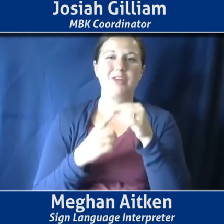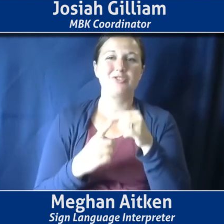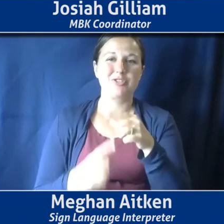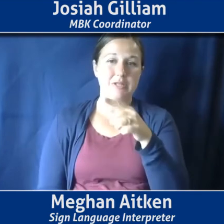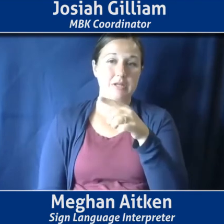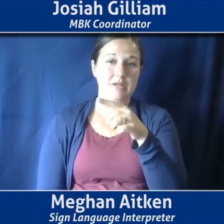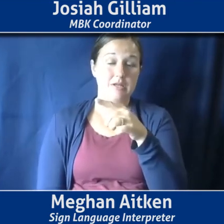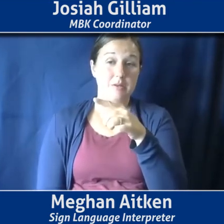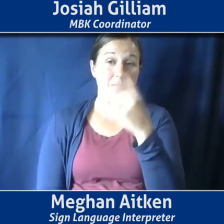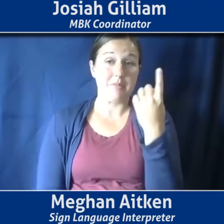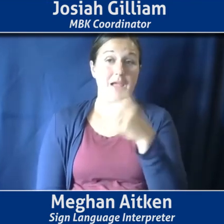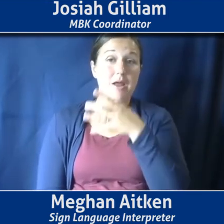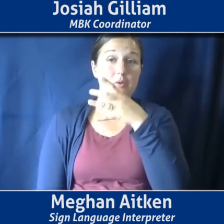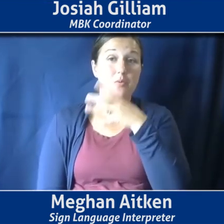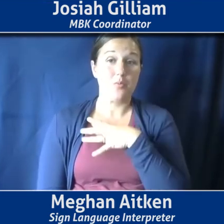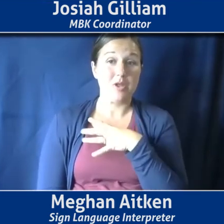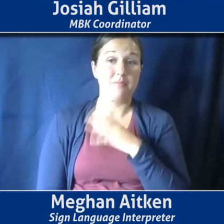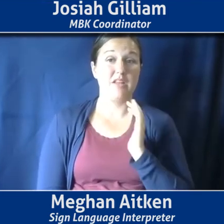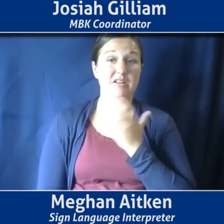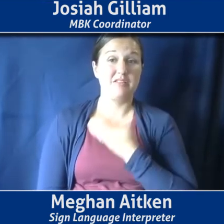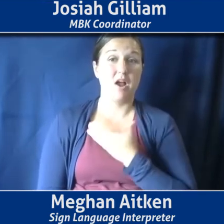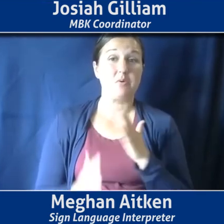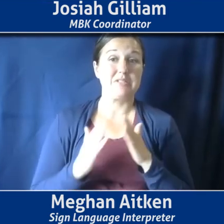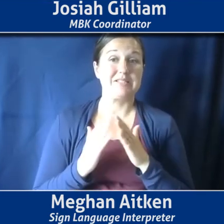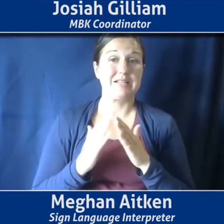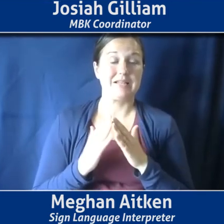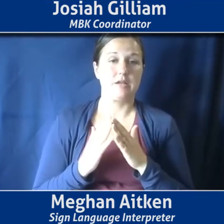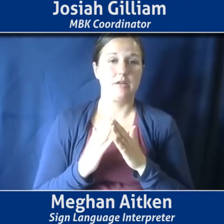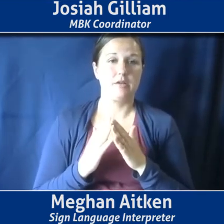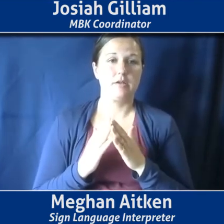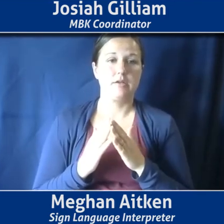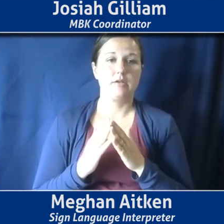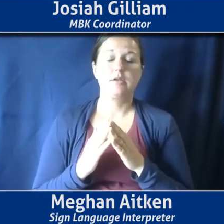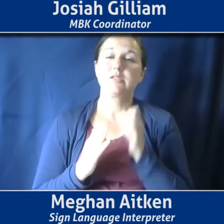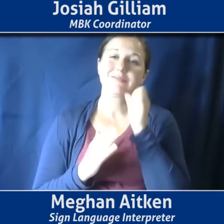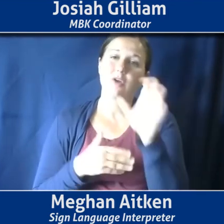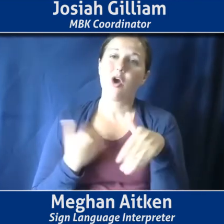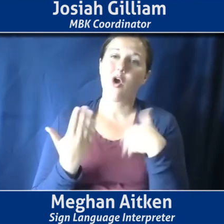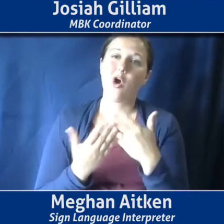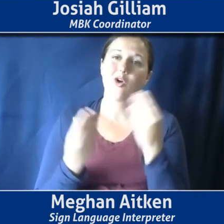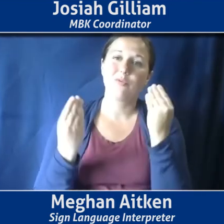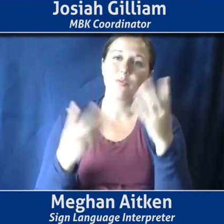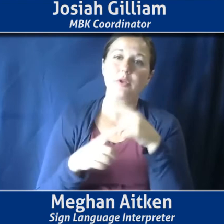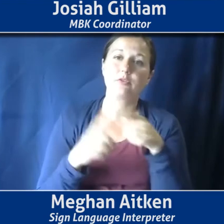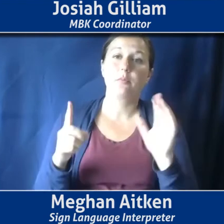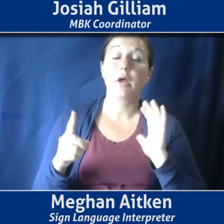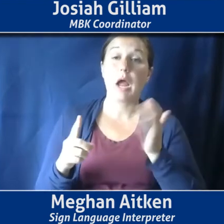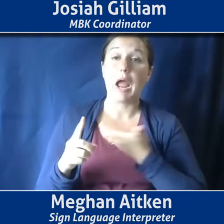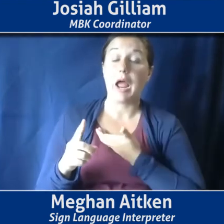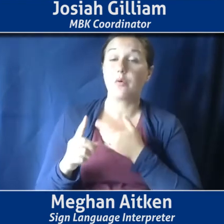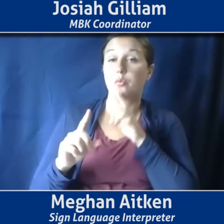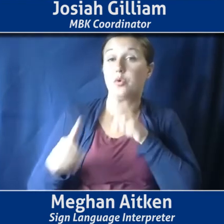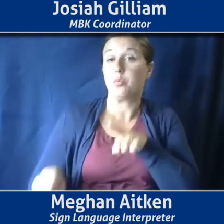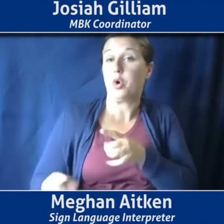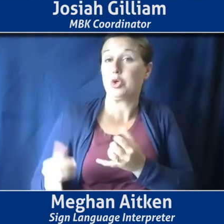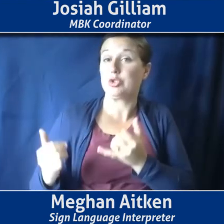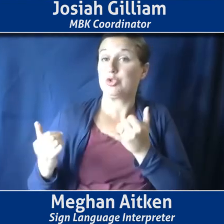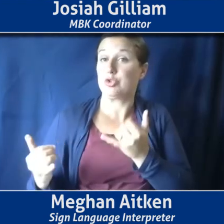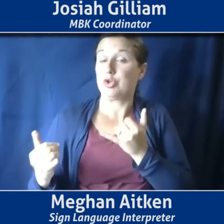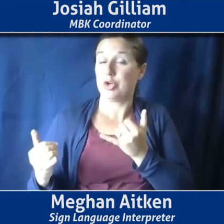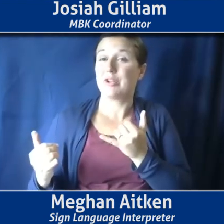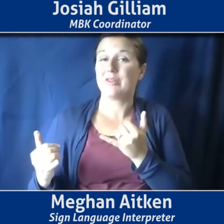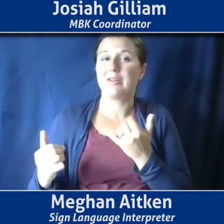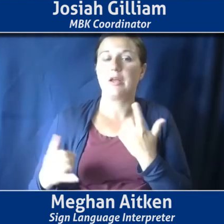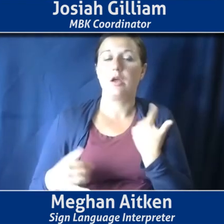is current, um, and it is, um, taking an intersectional approach. Um, what we did